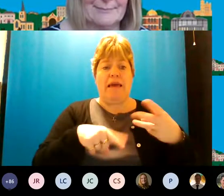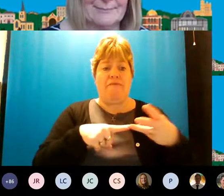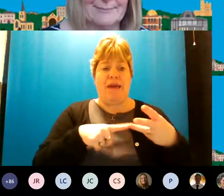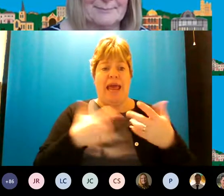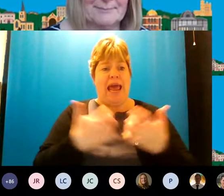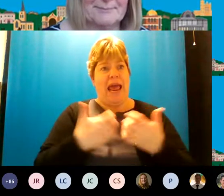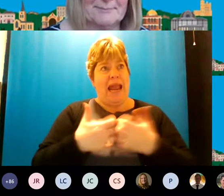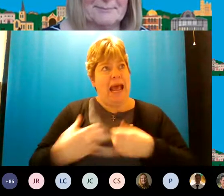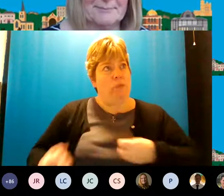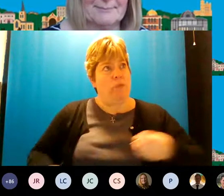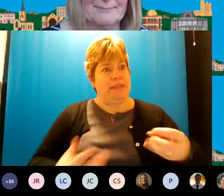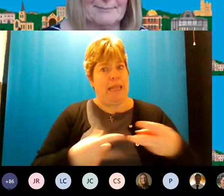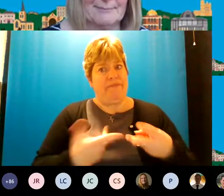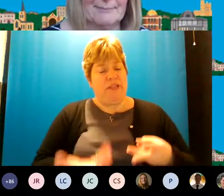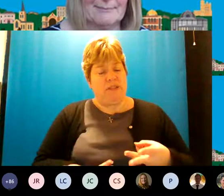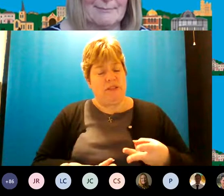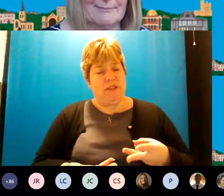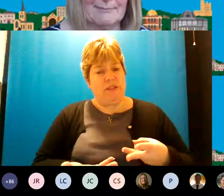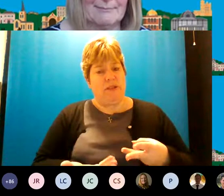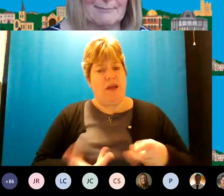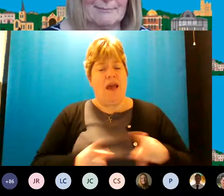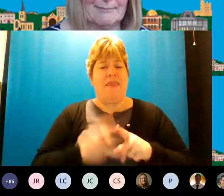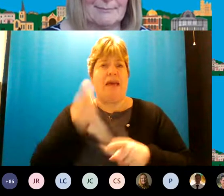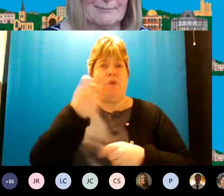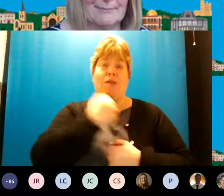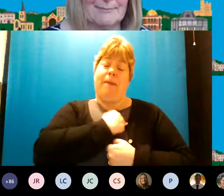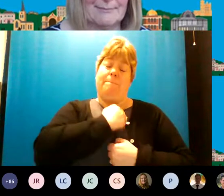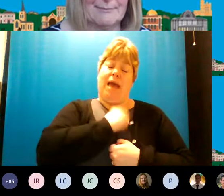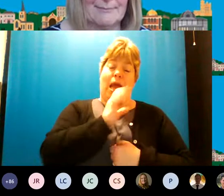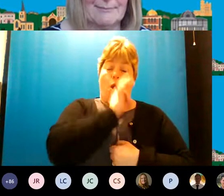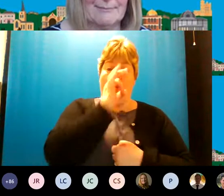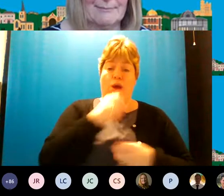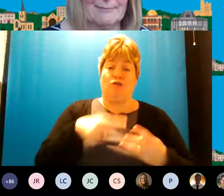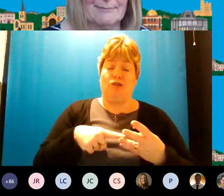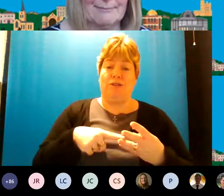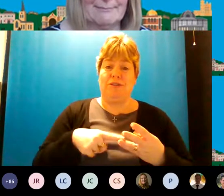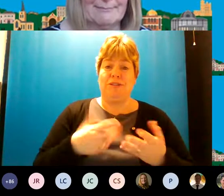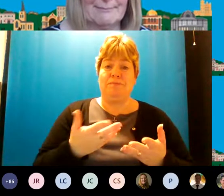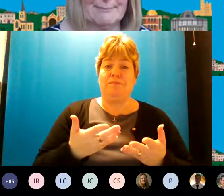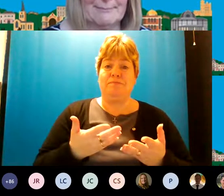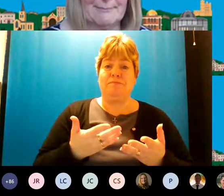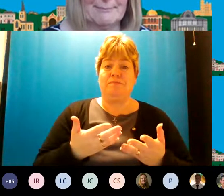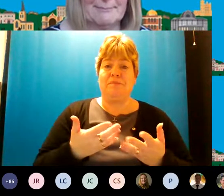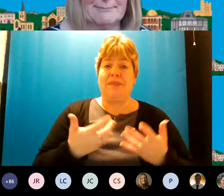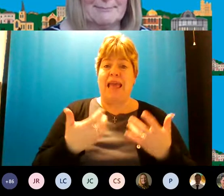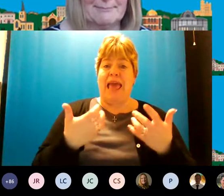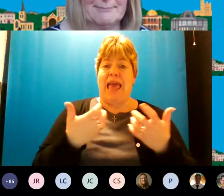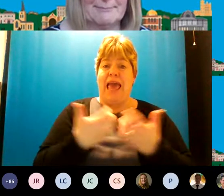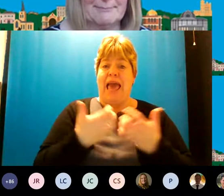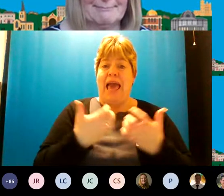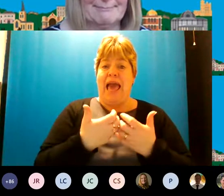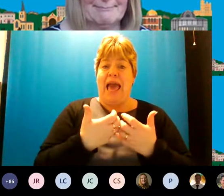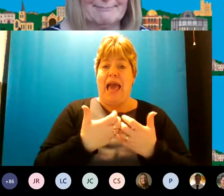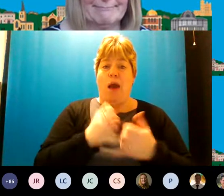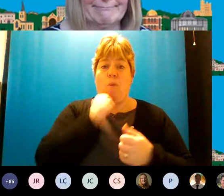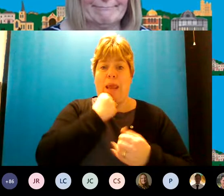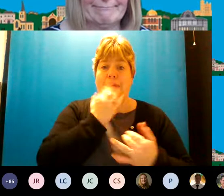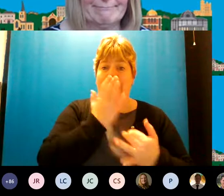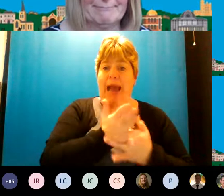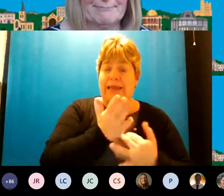being delivered um and then i suppose my questions are um how is it going to be accessed